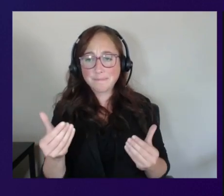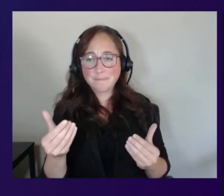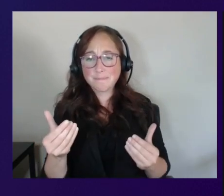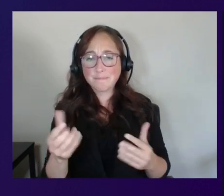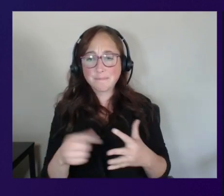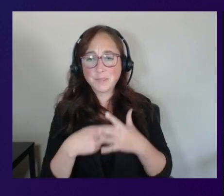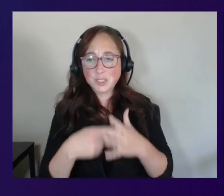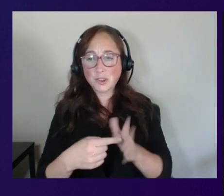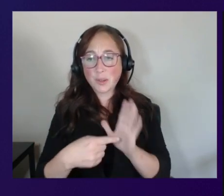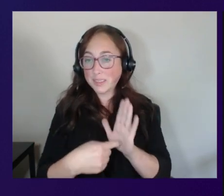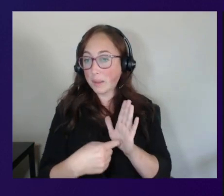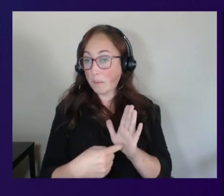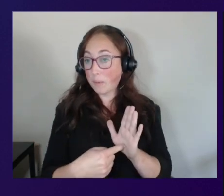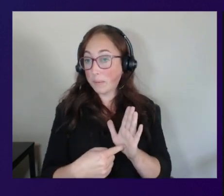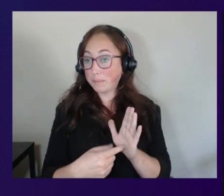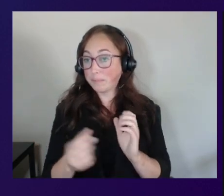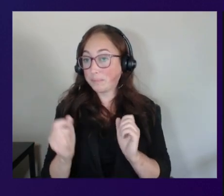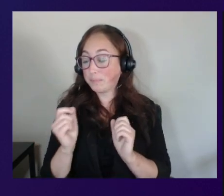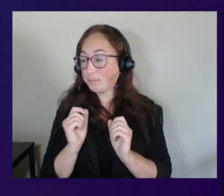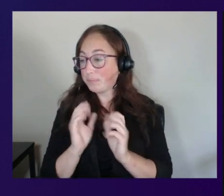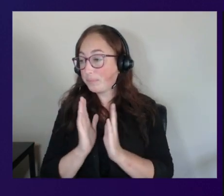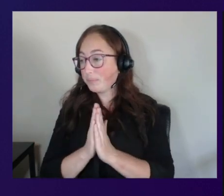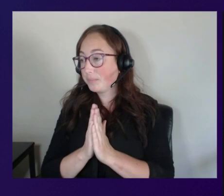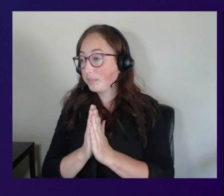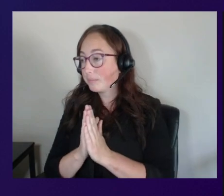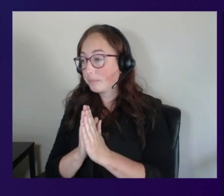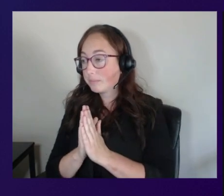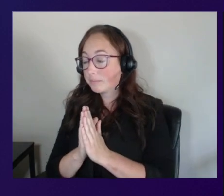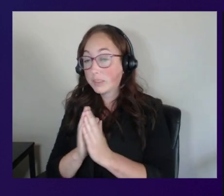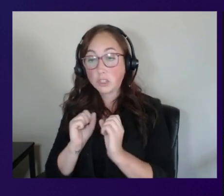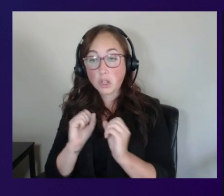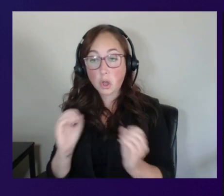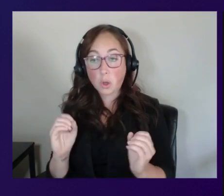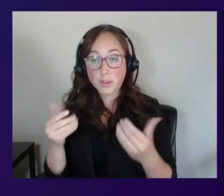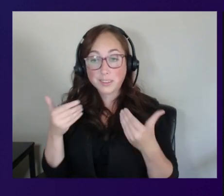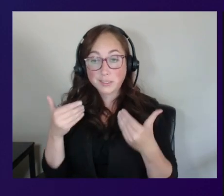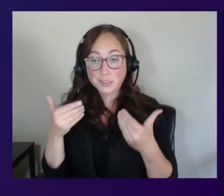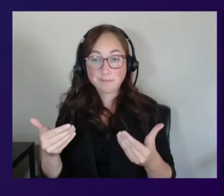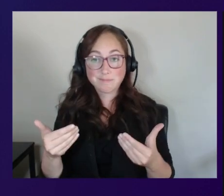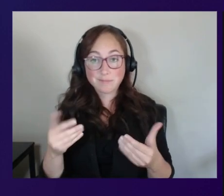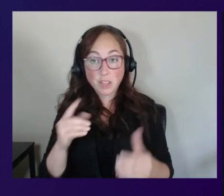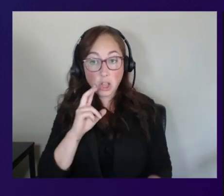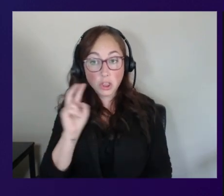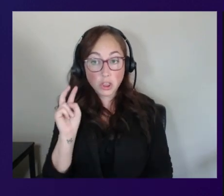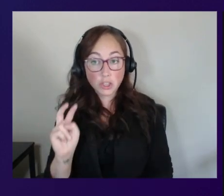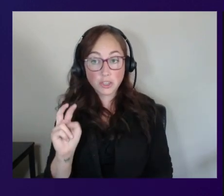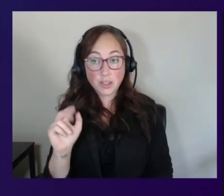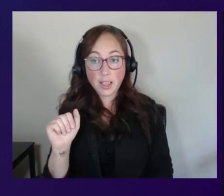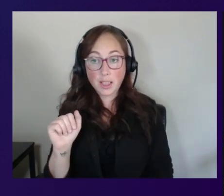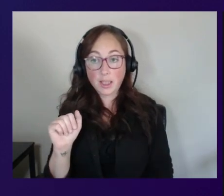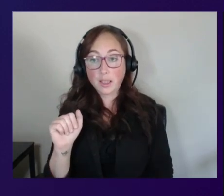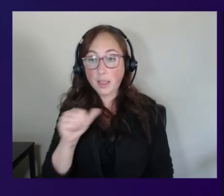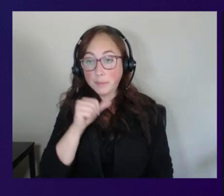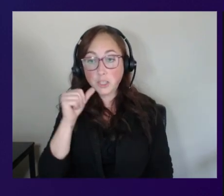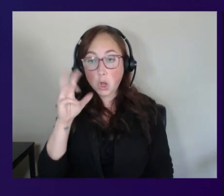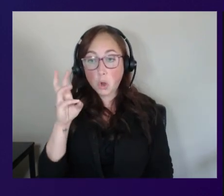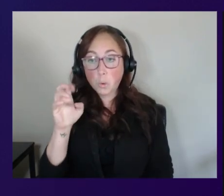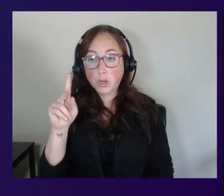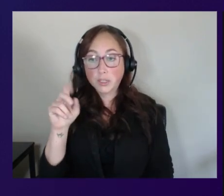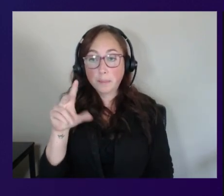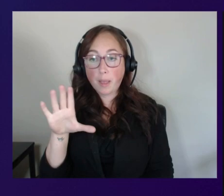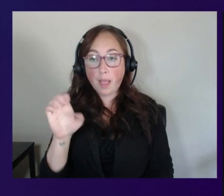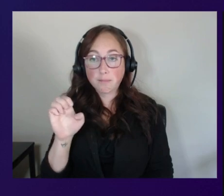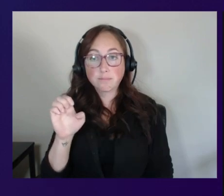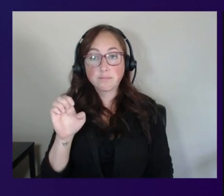well so let's go ahead over here and take a look at the amazon workspaces console so for those of you that already